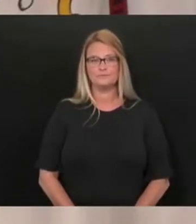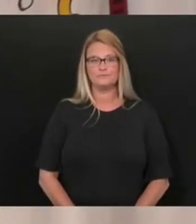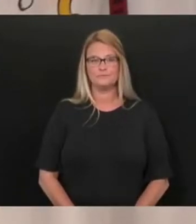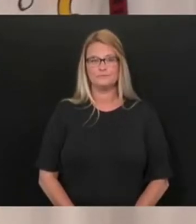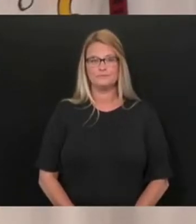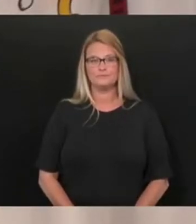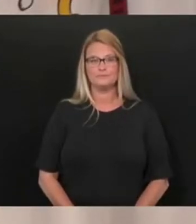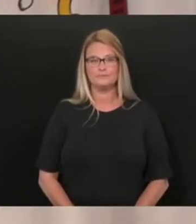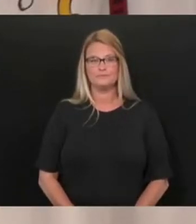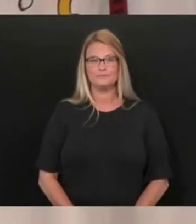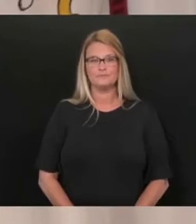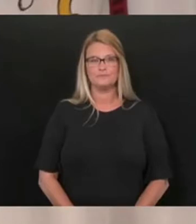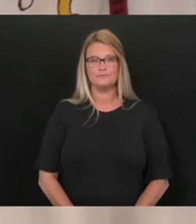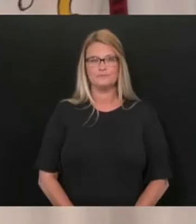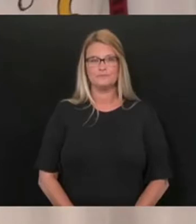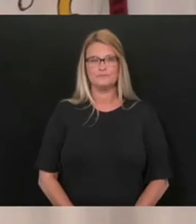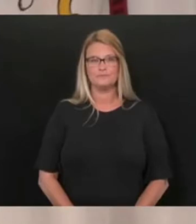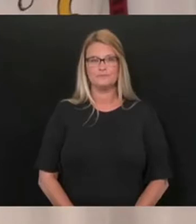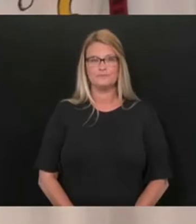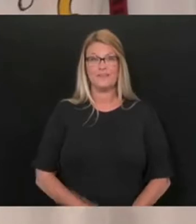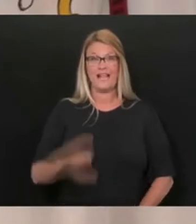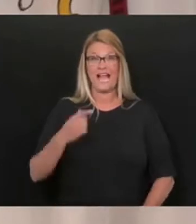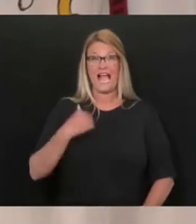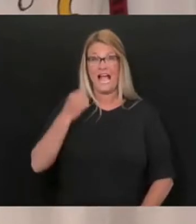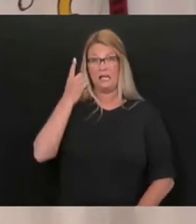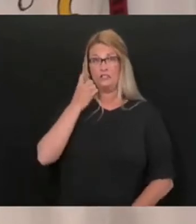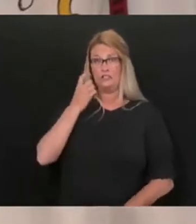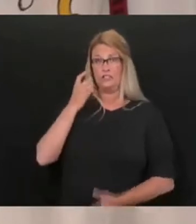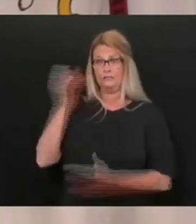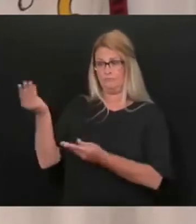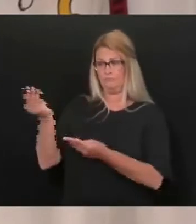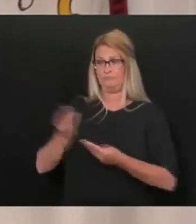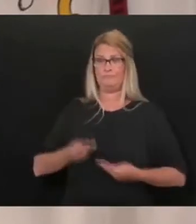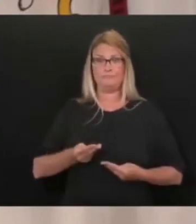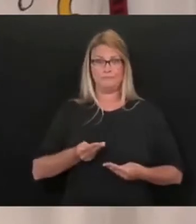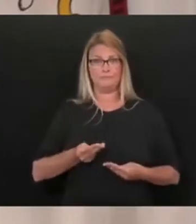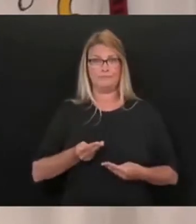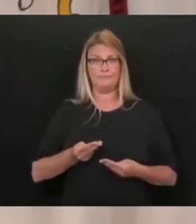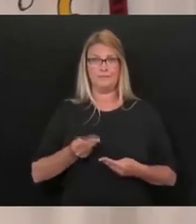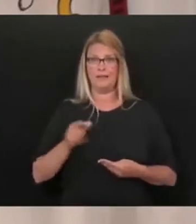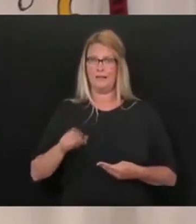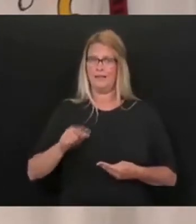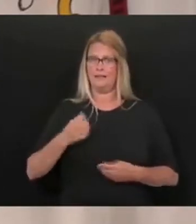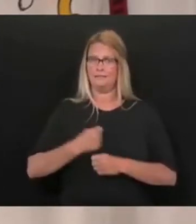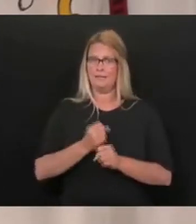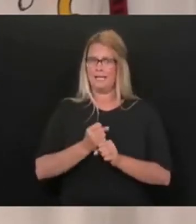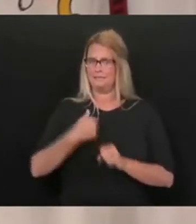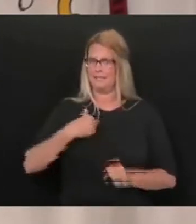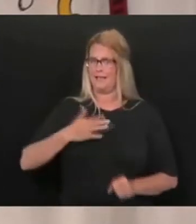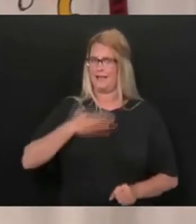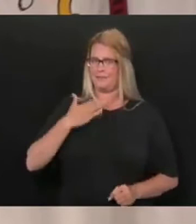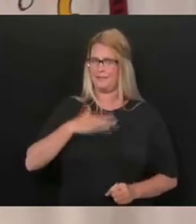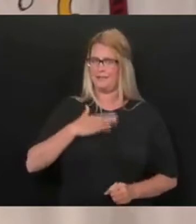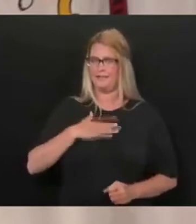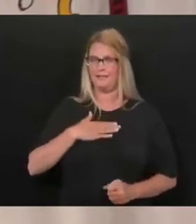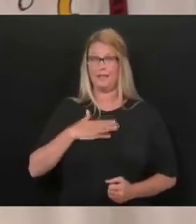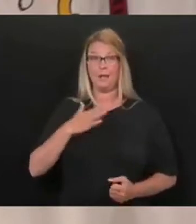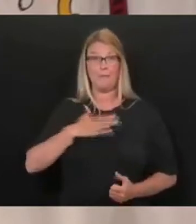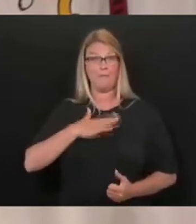this tickles me absolutely to death. You know, my wife, Kathy,